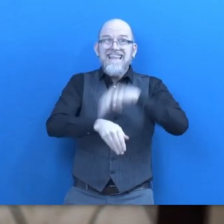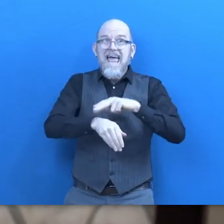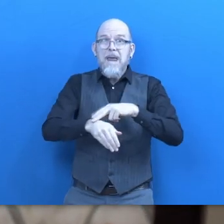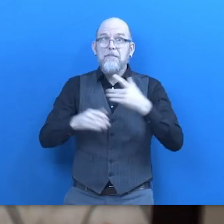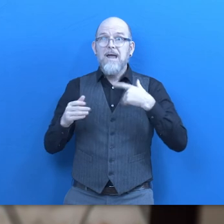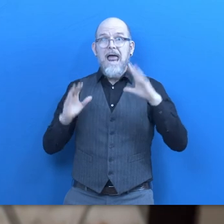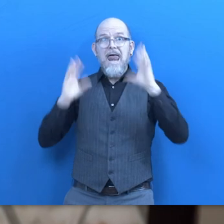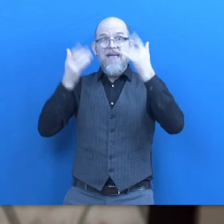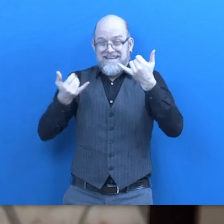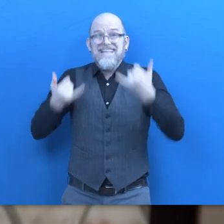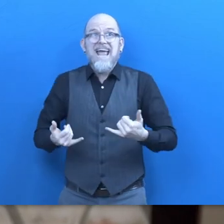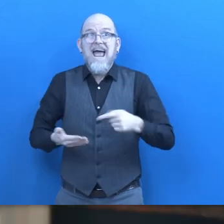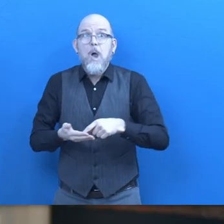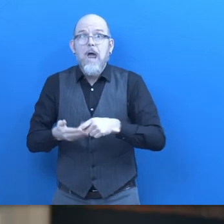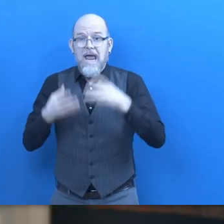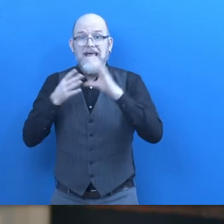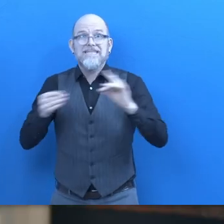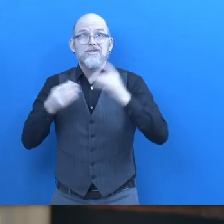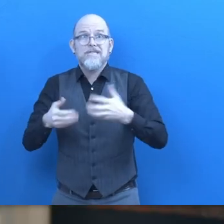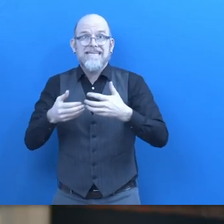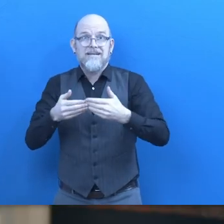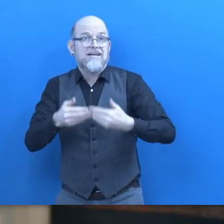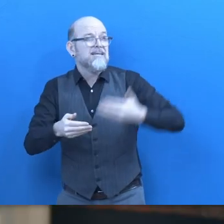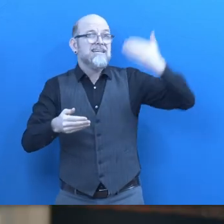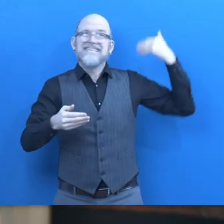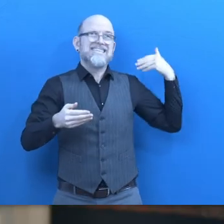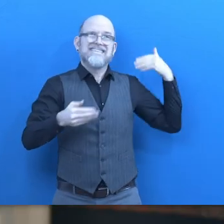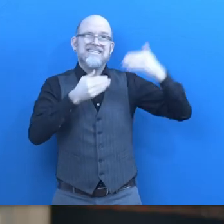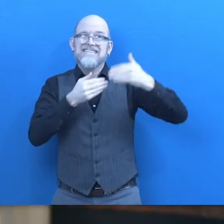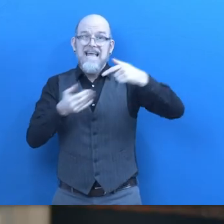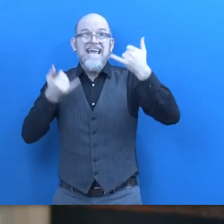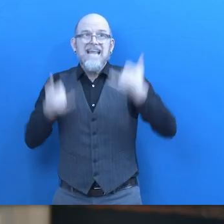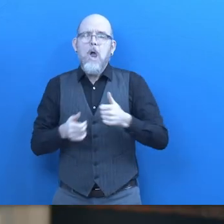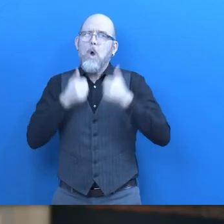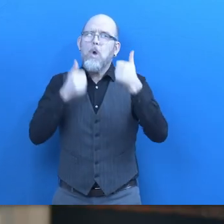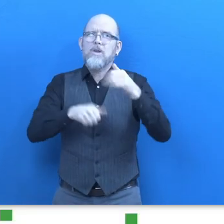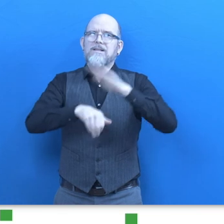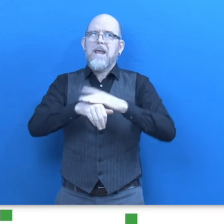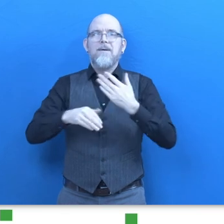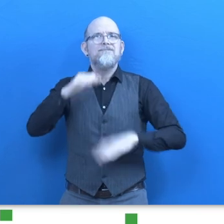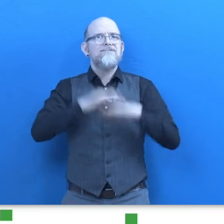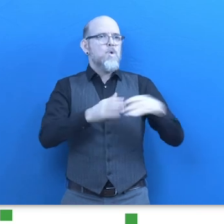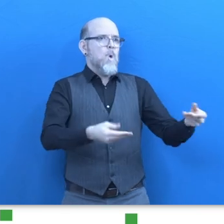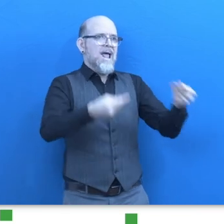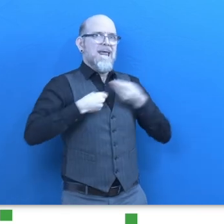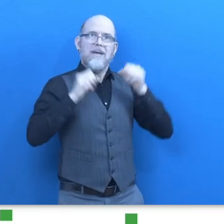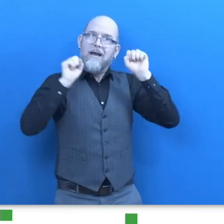for someone with a disability to be able to live the fullest life possible you you